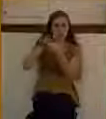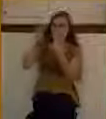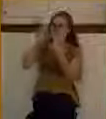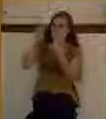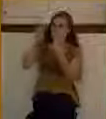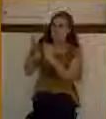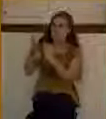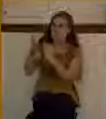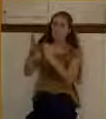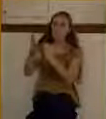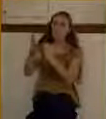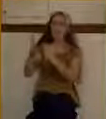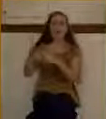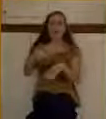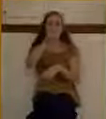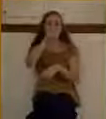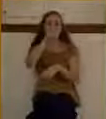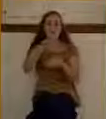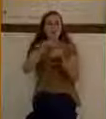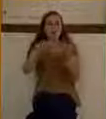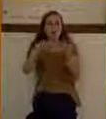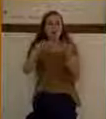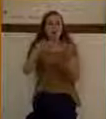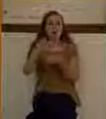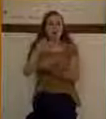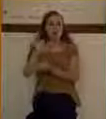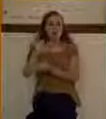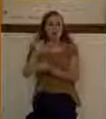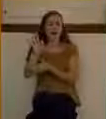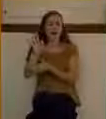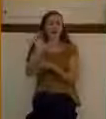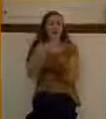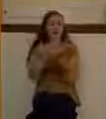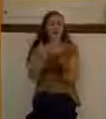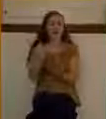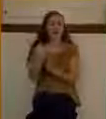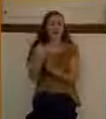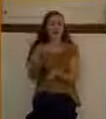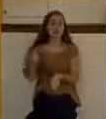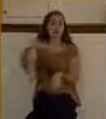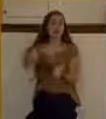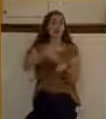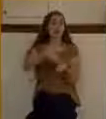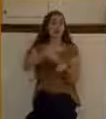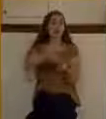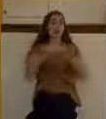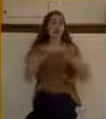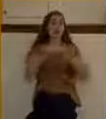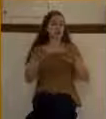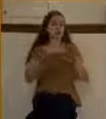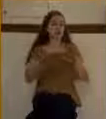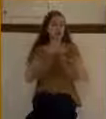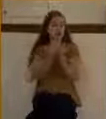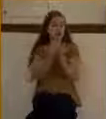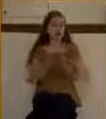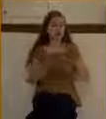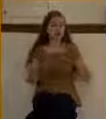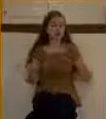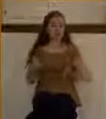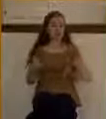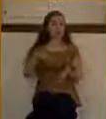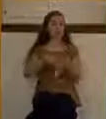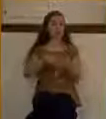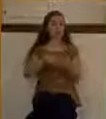stood still. Now, I love this. Here's Jesus and he's on his way to Jerusalem. He's got a crowd and he hears this cry,